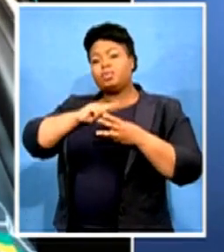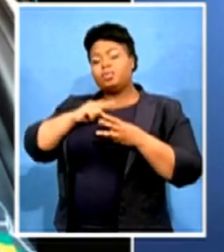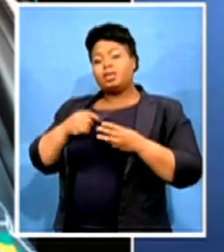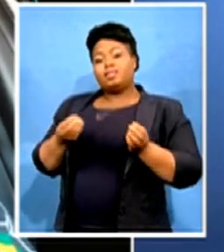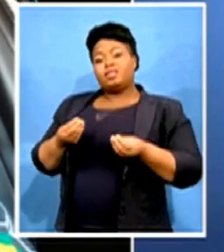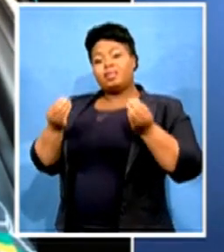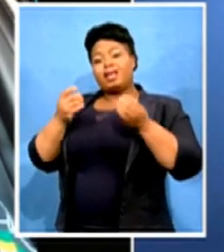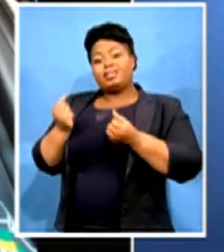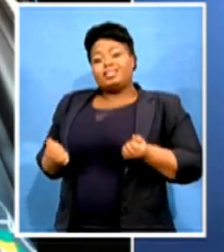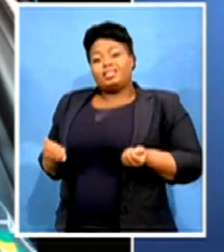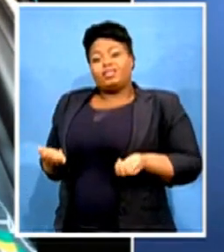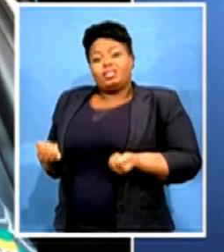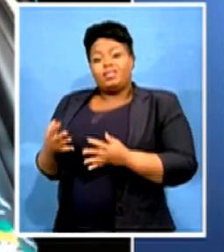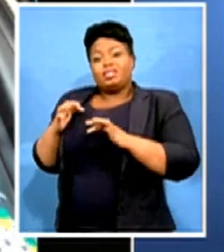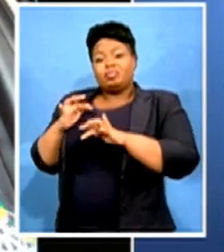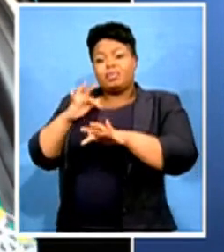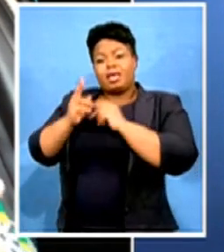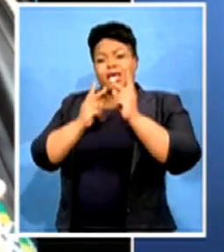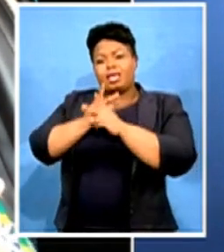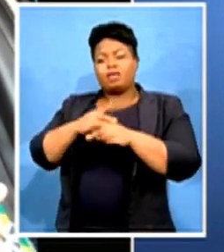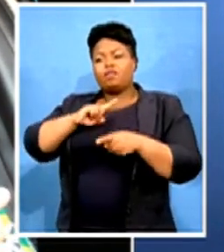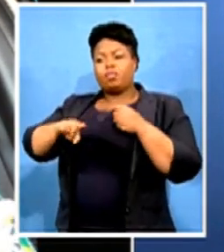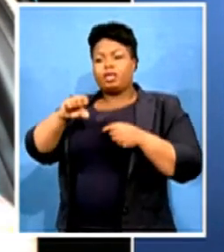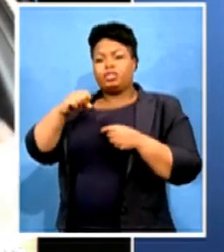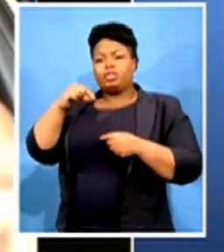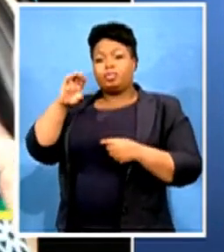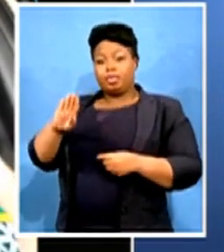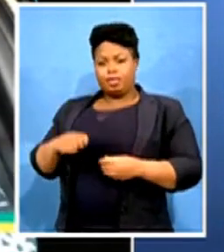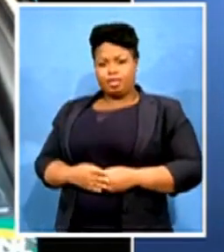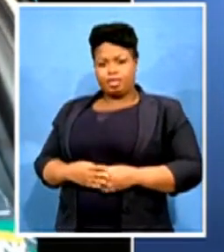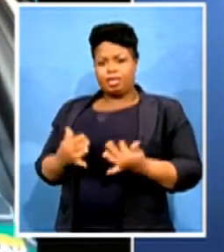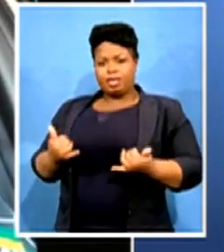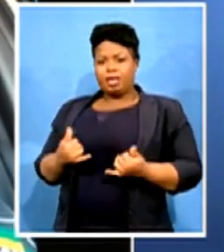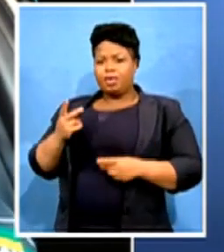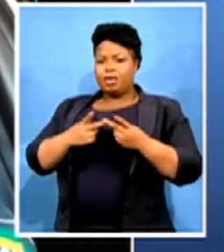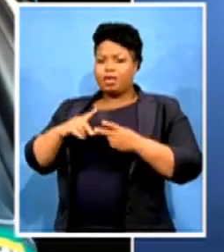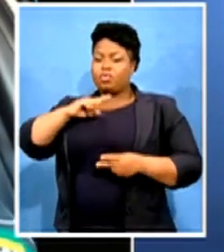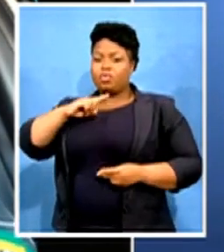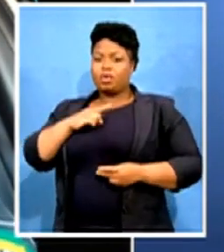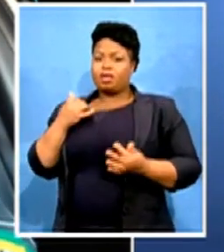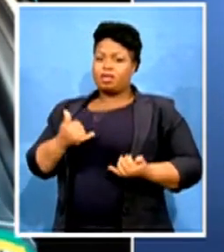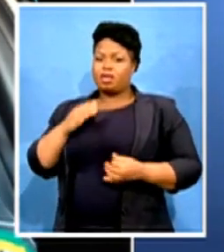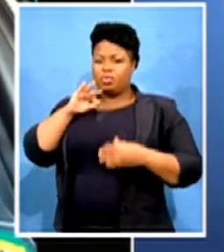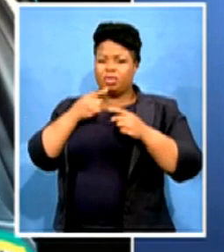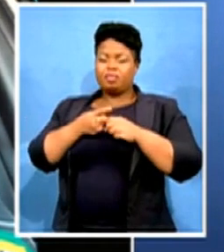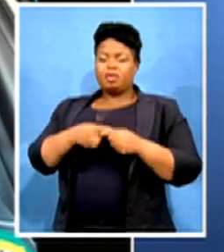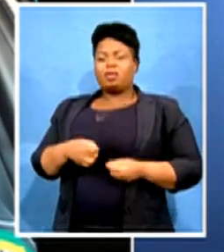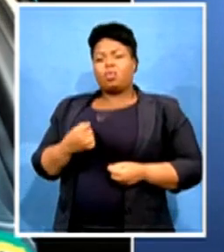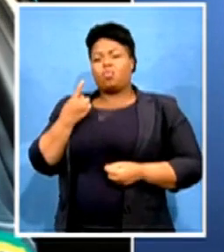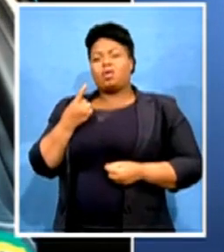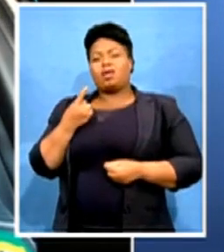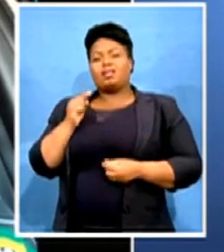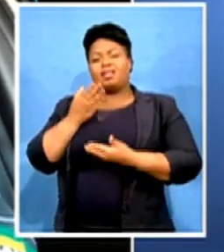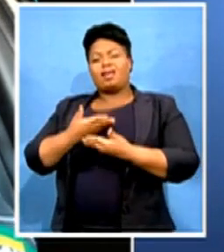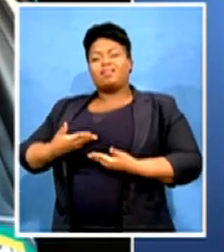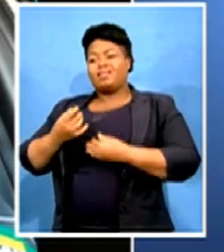of the SDB. Now it's like you tighten their hands and after one and a half year, you come and you say they would have